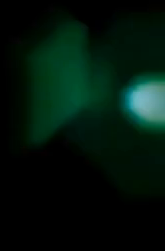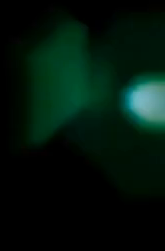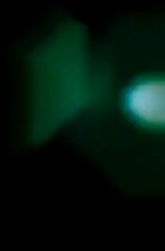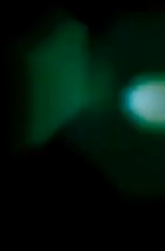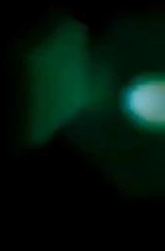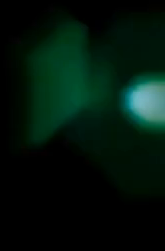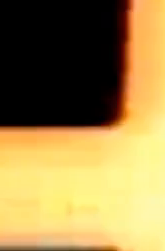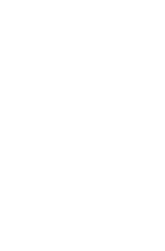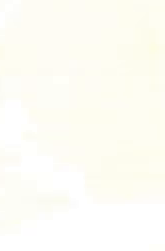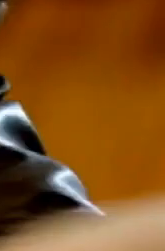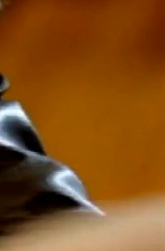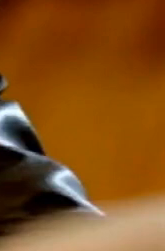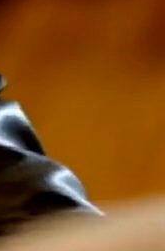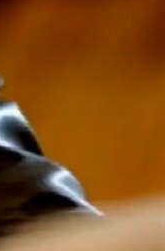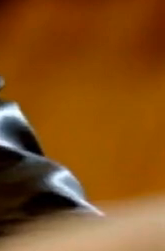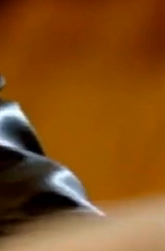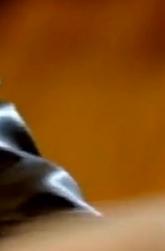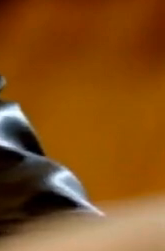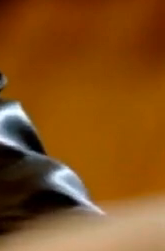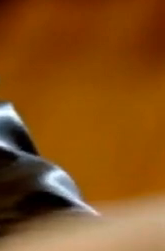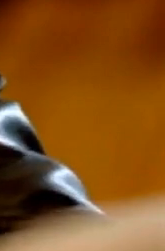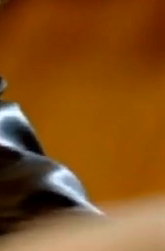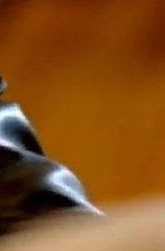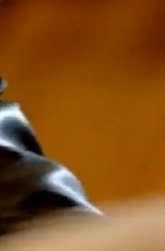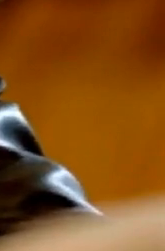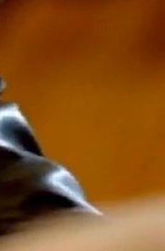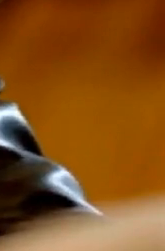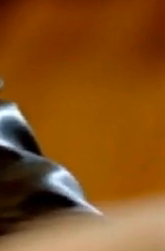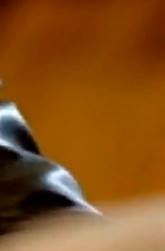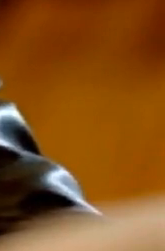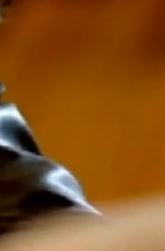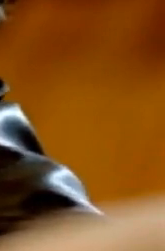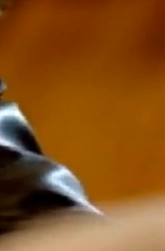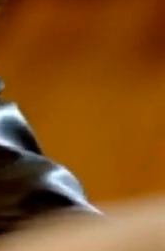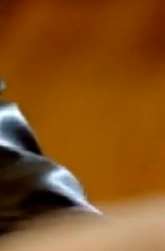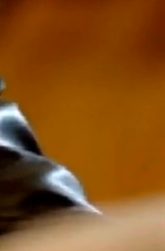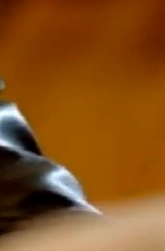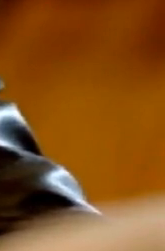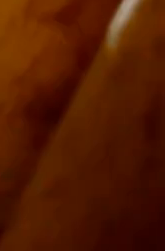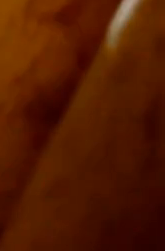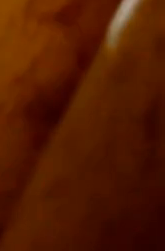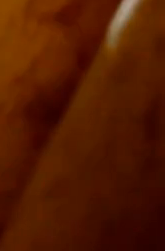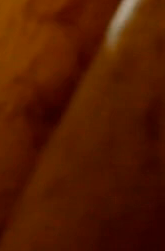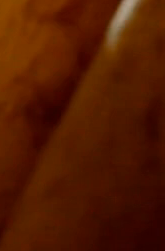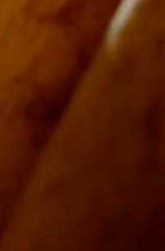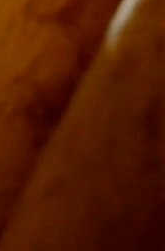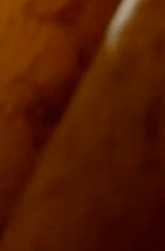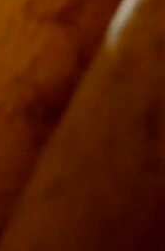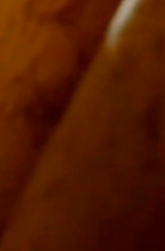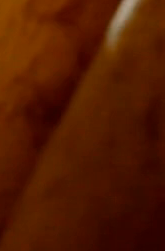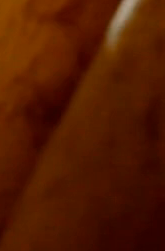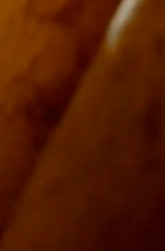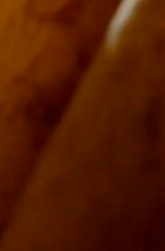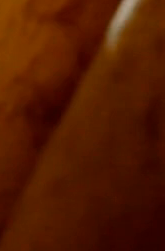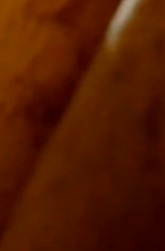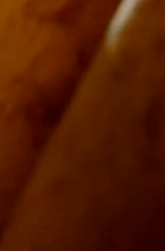I know, I just blew your mind. Luxor was like one of the theaters in our colored community. Once you land